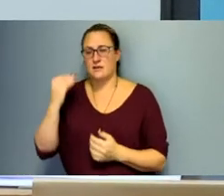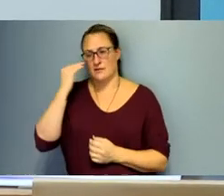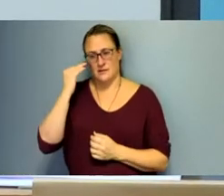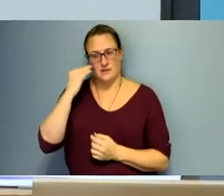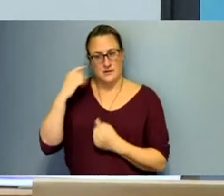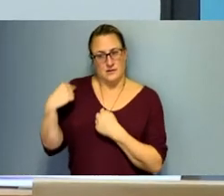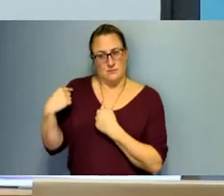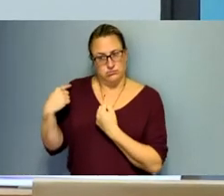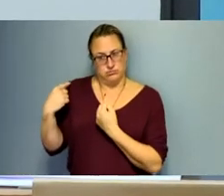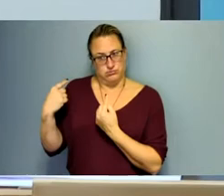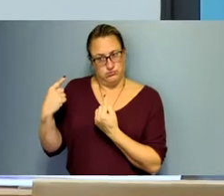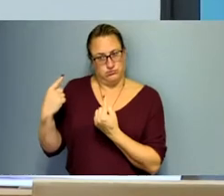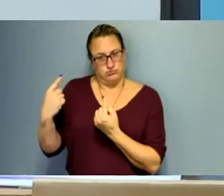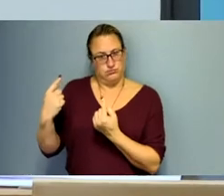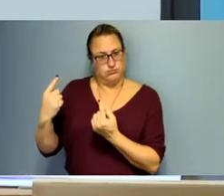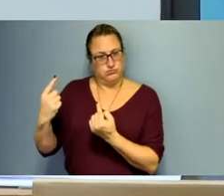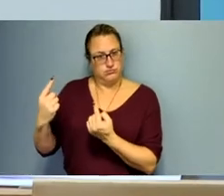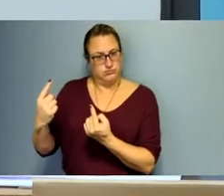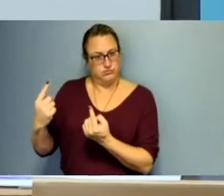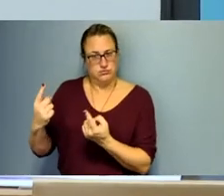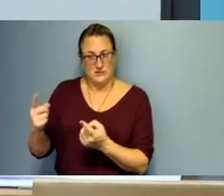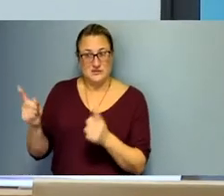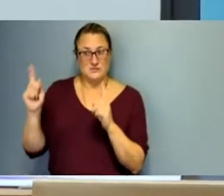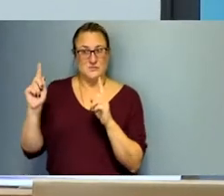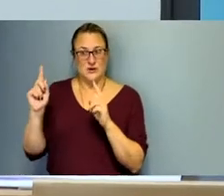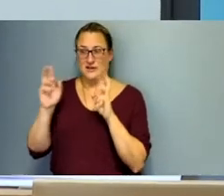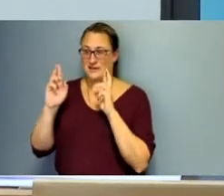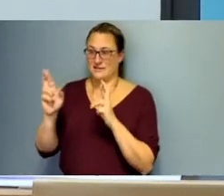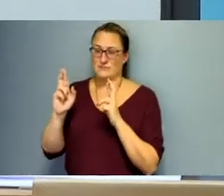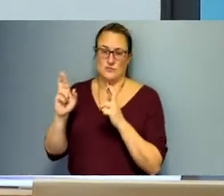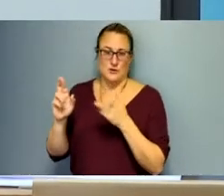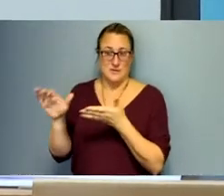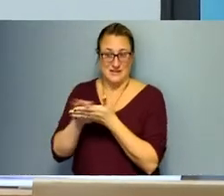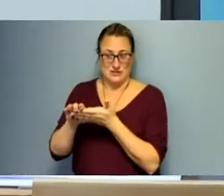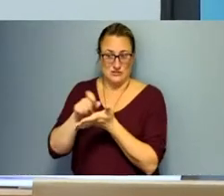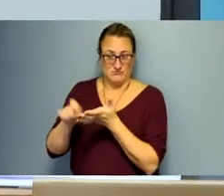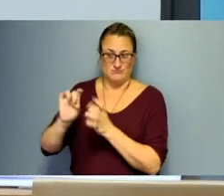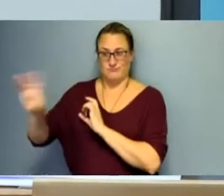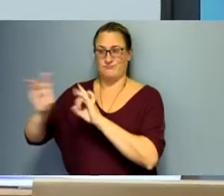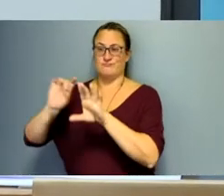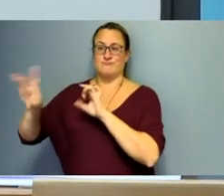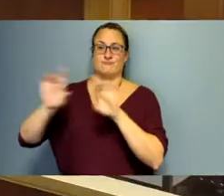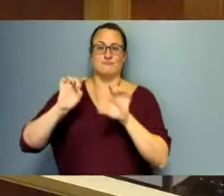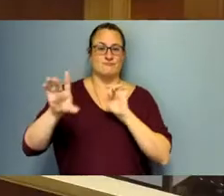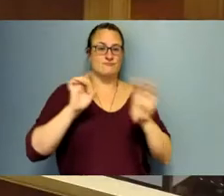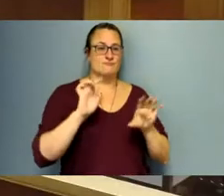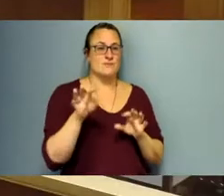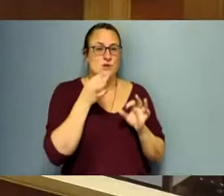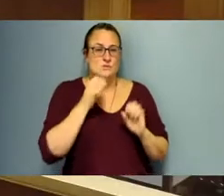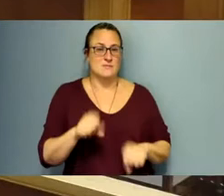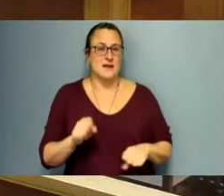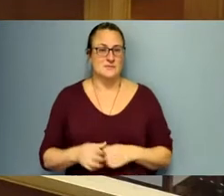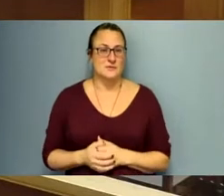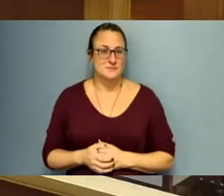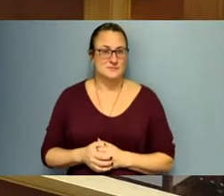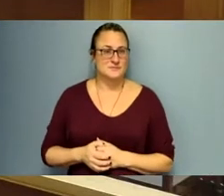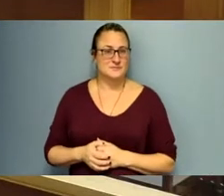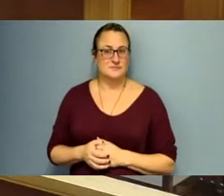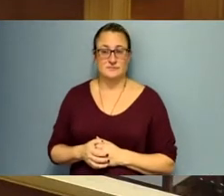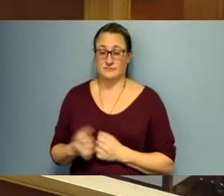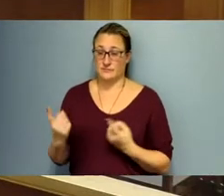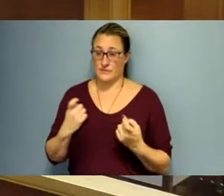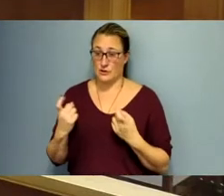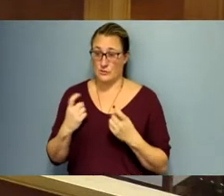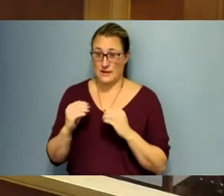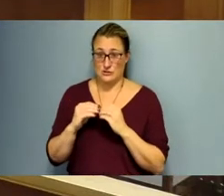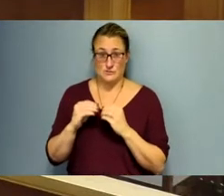journey, but we'll get there and we'll get these checks out to the businesses as quick as quick as we can. Thank you. Thank you. All right. Any other questions